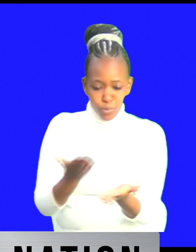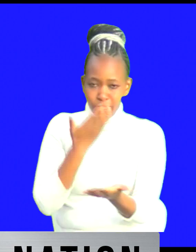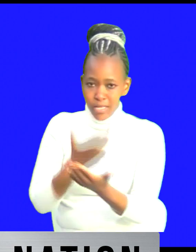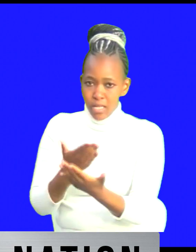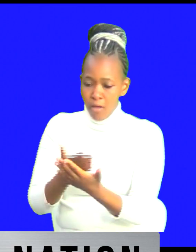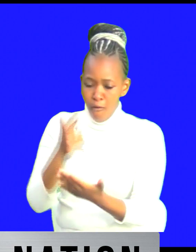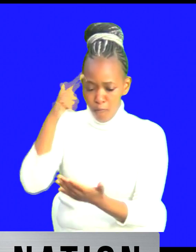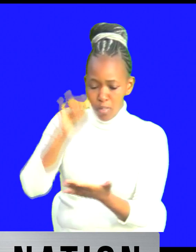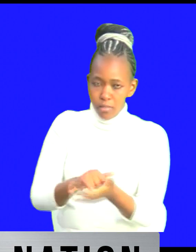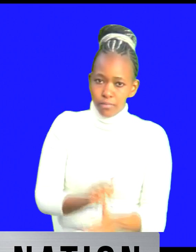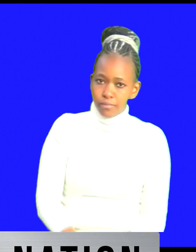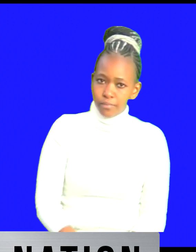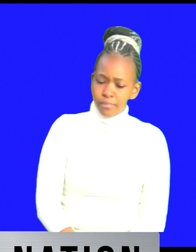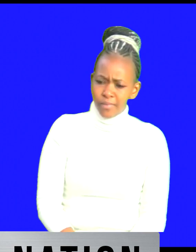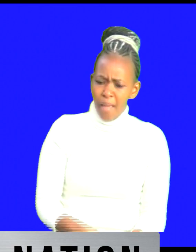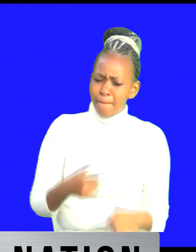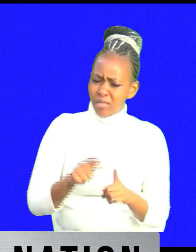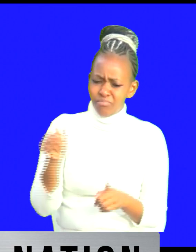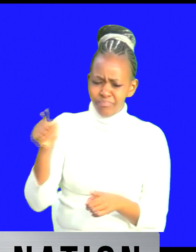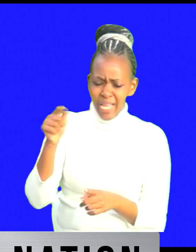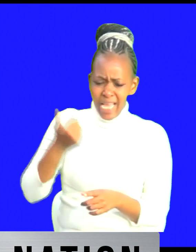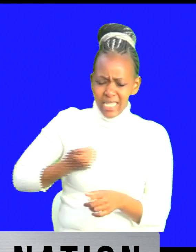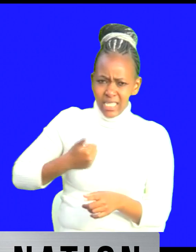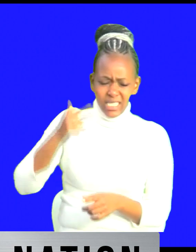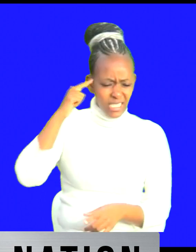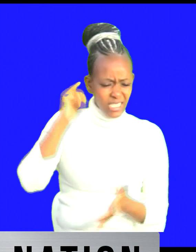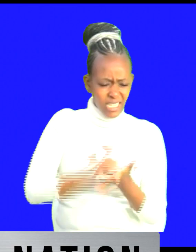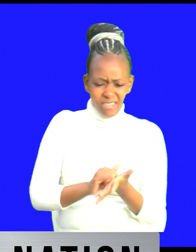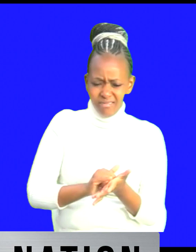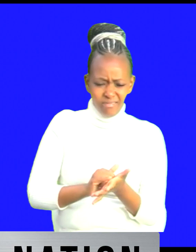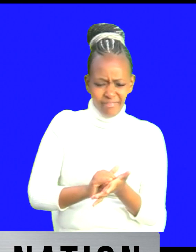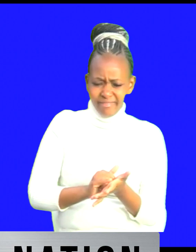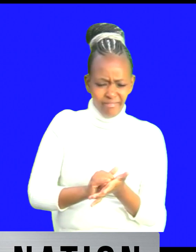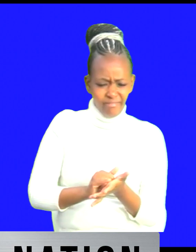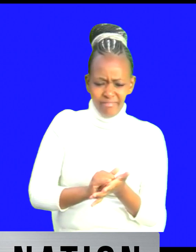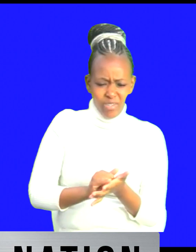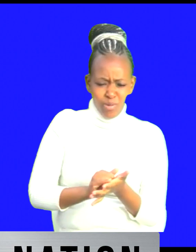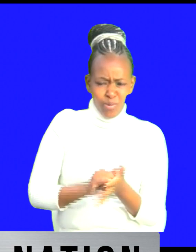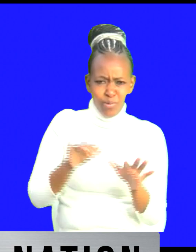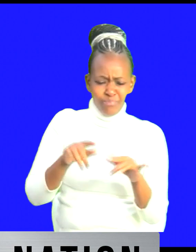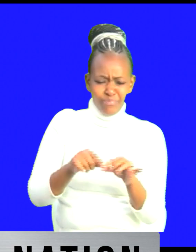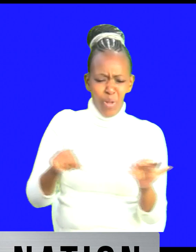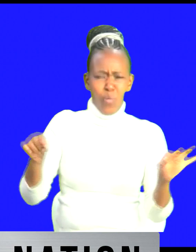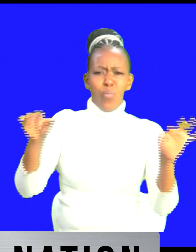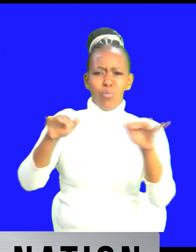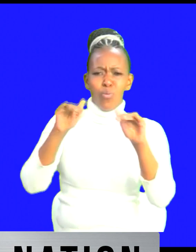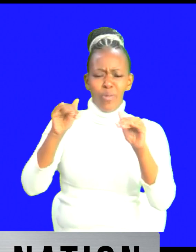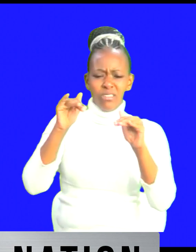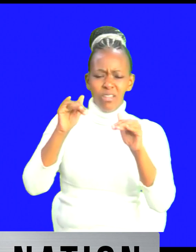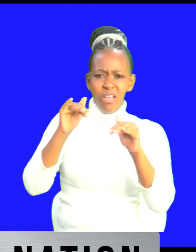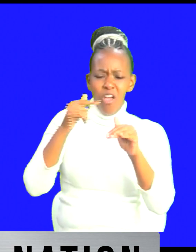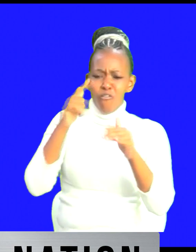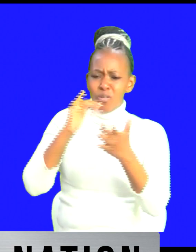yes did we have to wait this long for somebody to feed our children really this must have should have been done it's long overdue